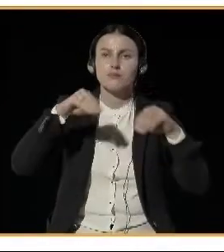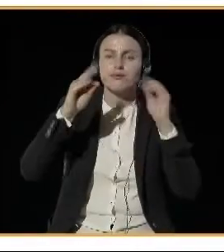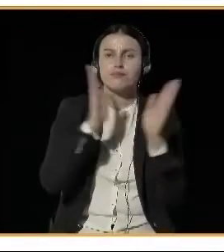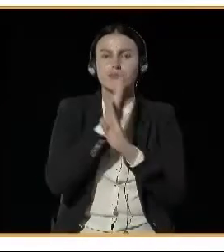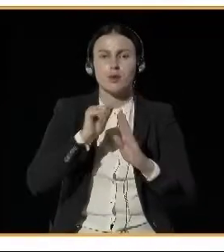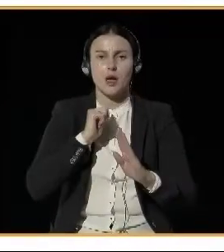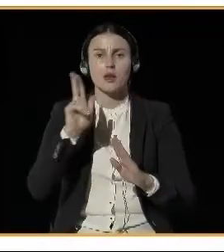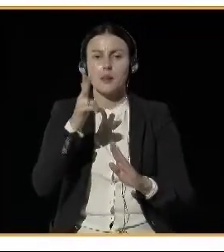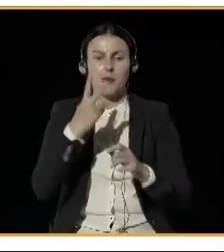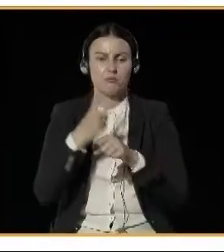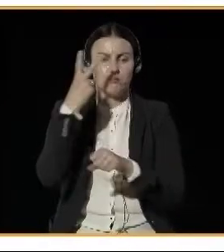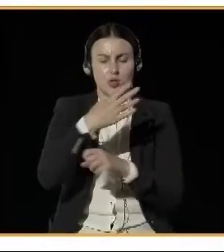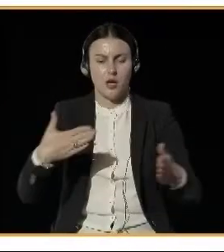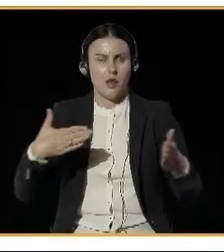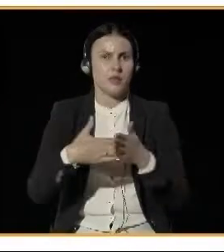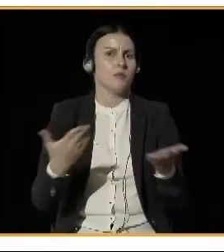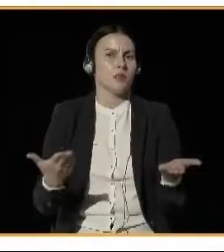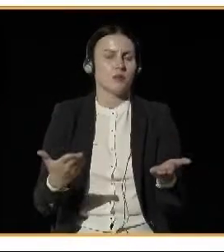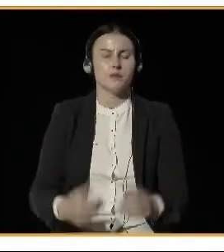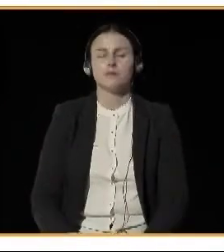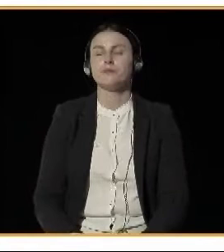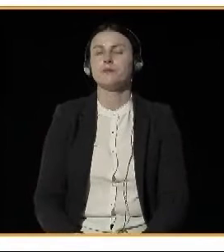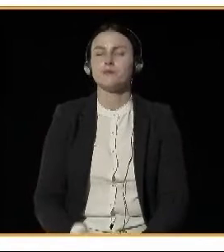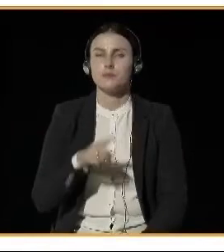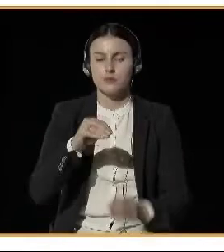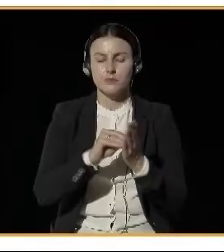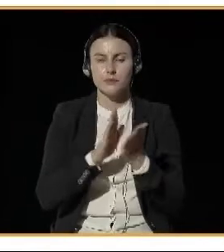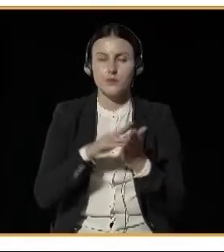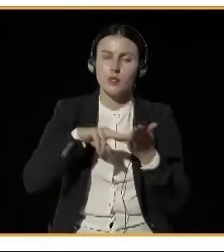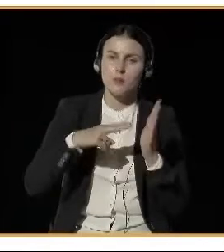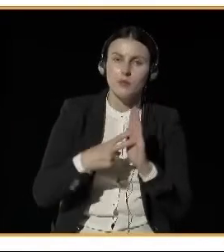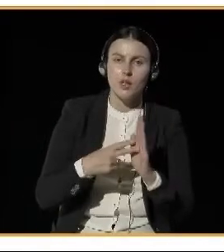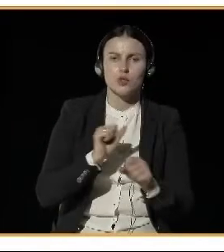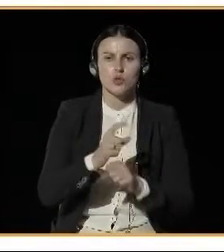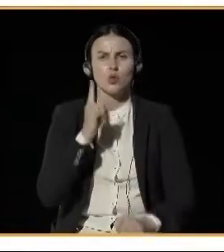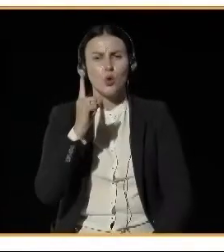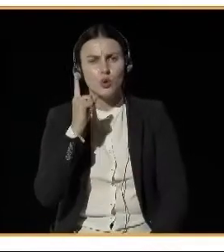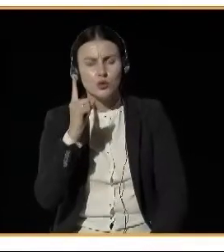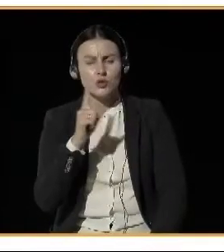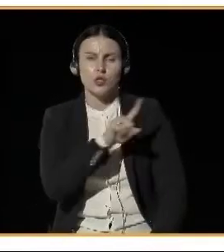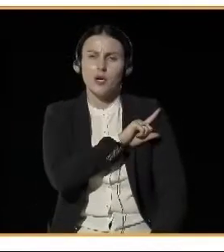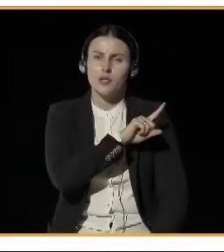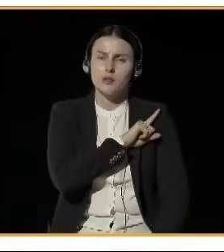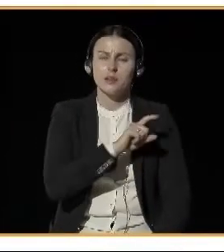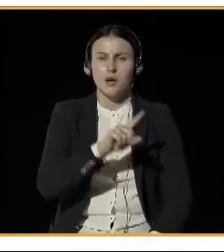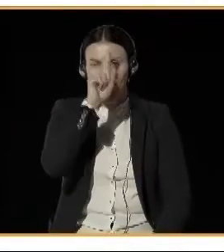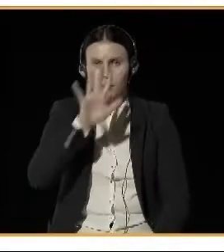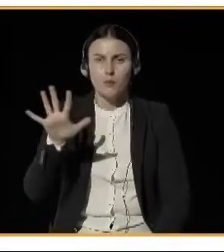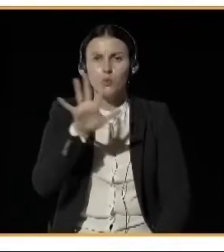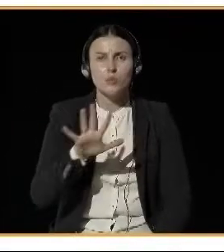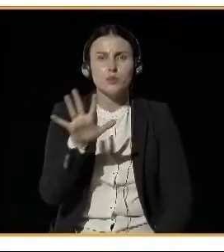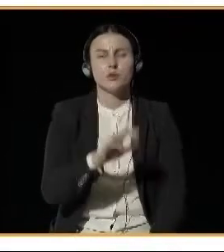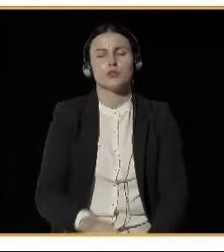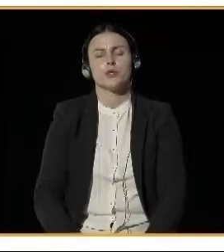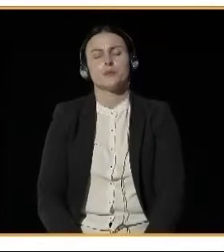where the public is warned via radio announcements, press releases and releases